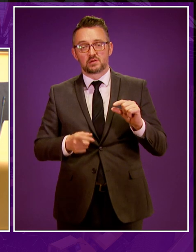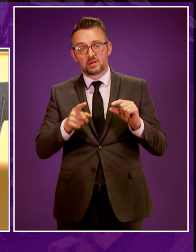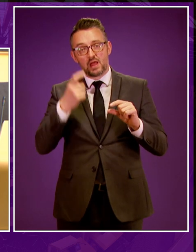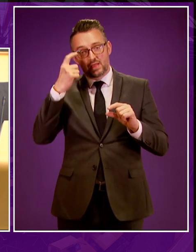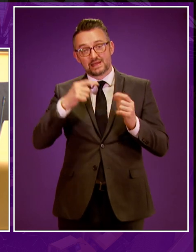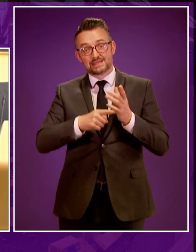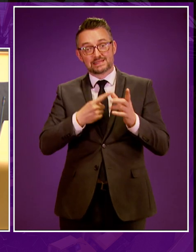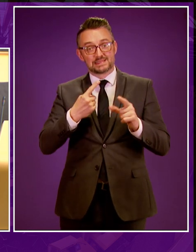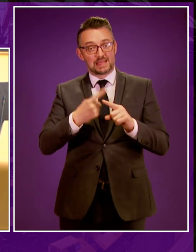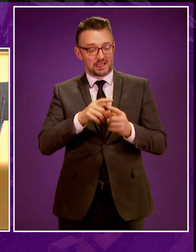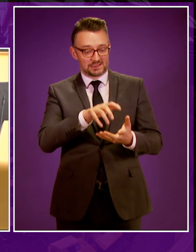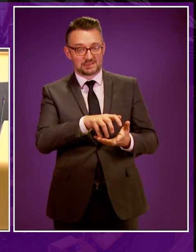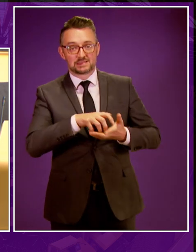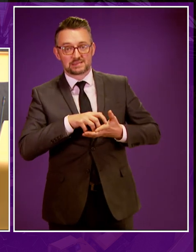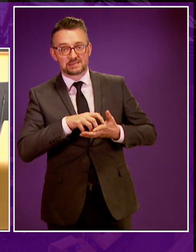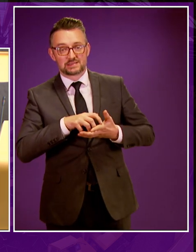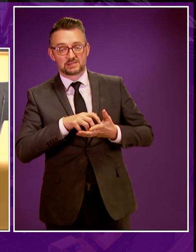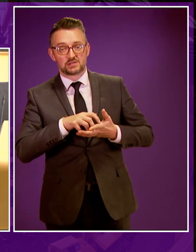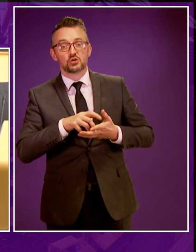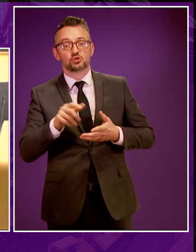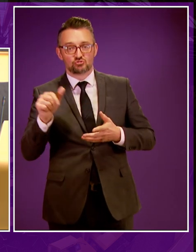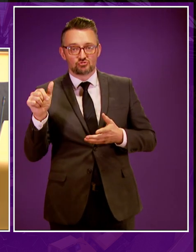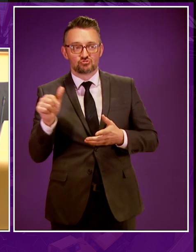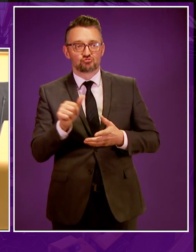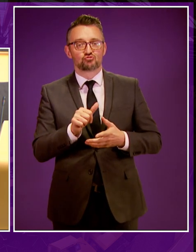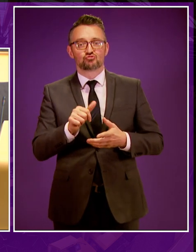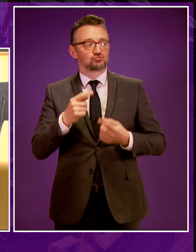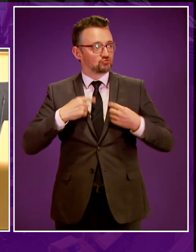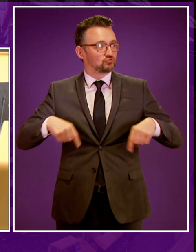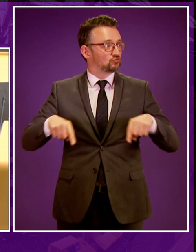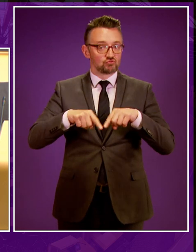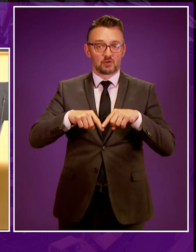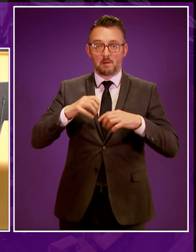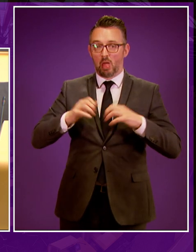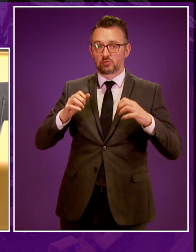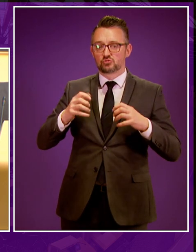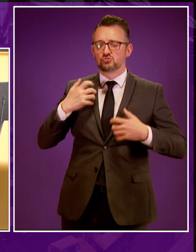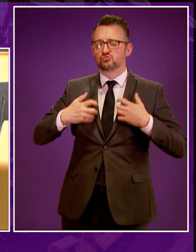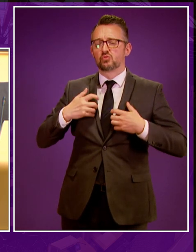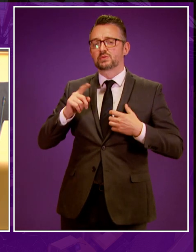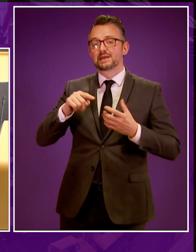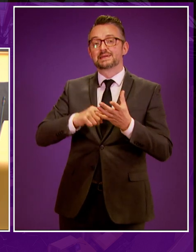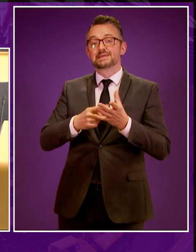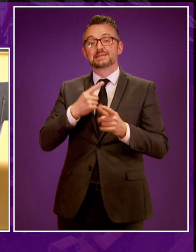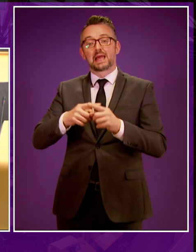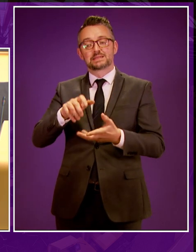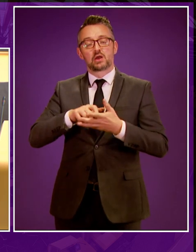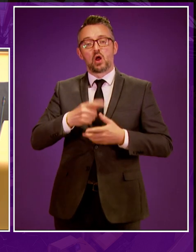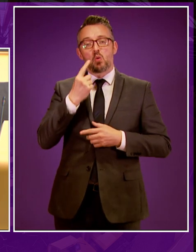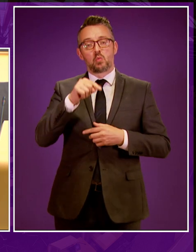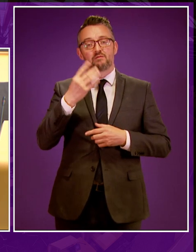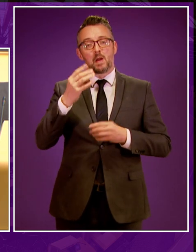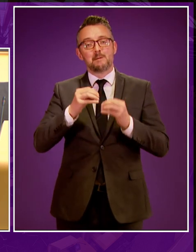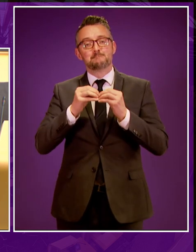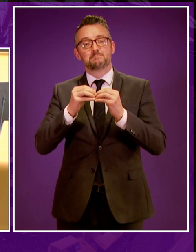consider the tax take, something that should now interest us all in this parliament, the tax yield would be £1